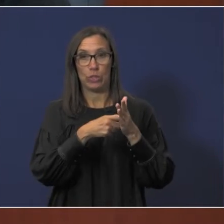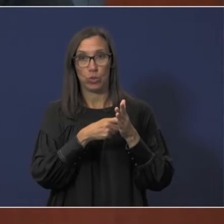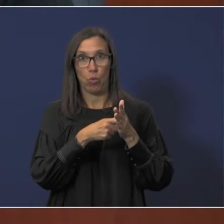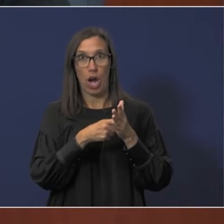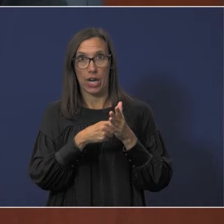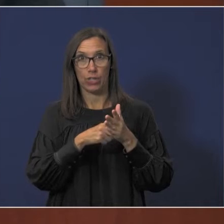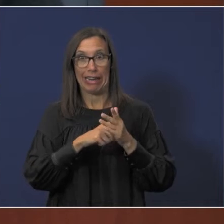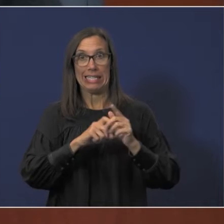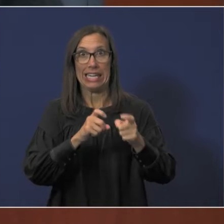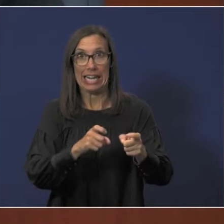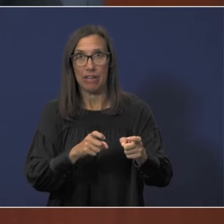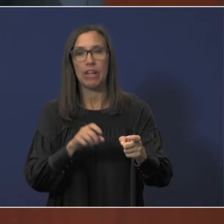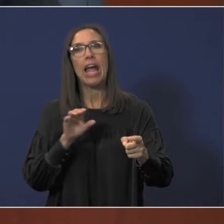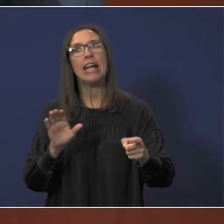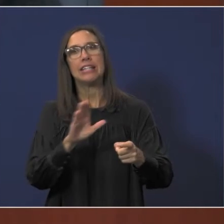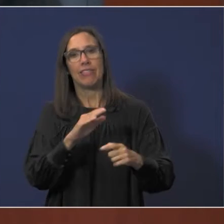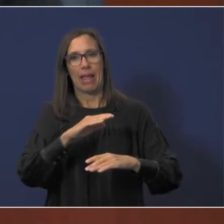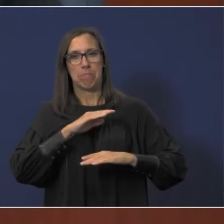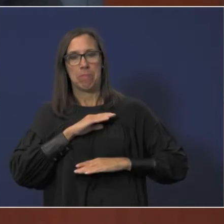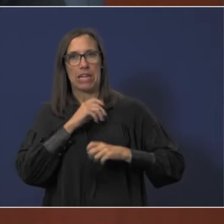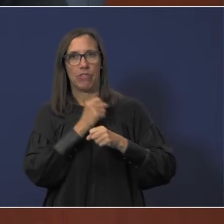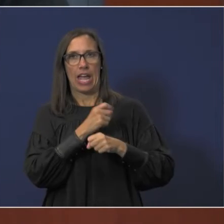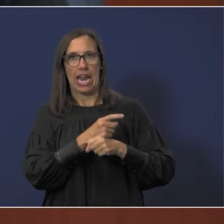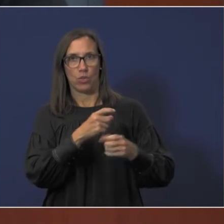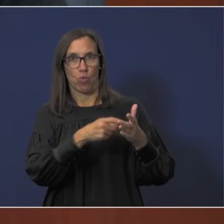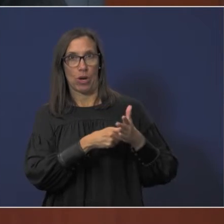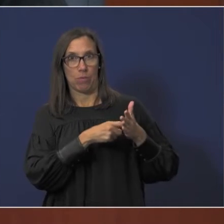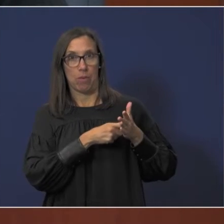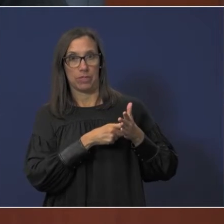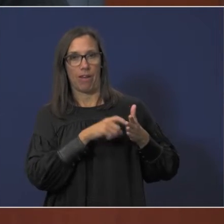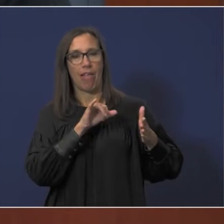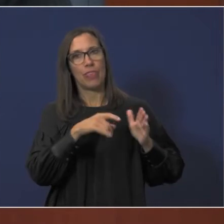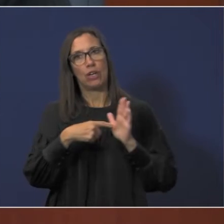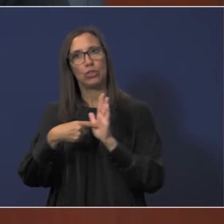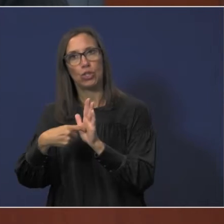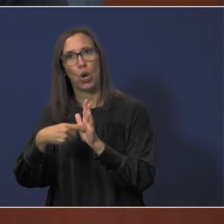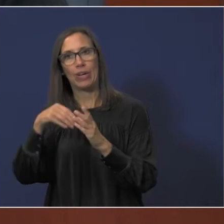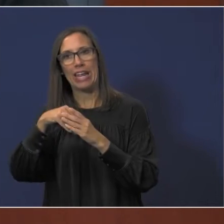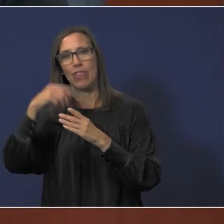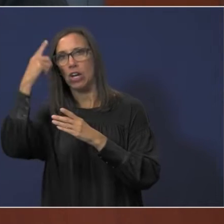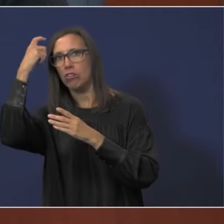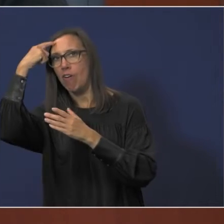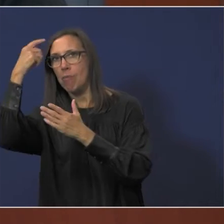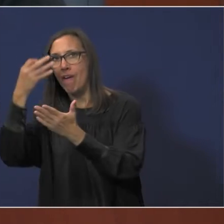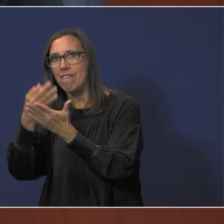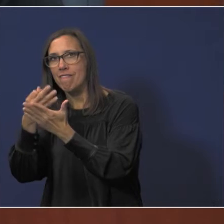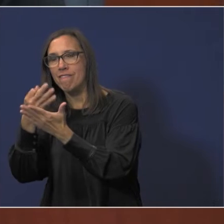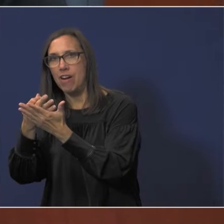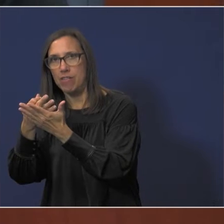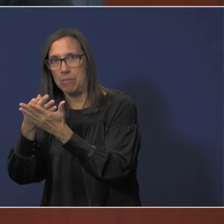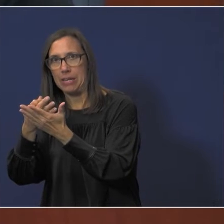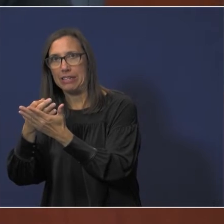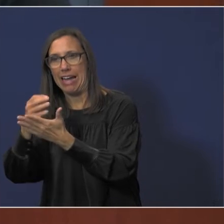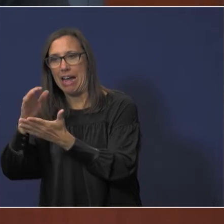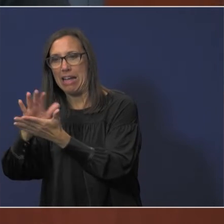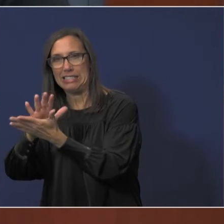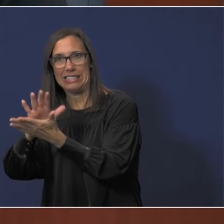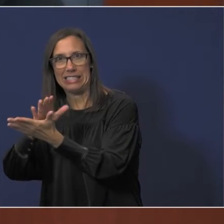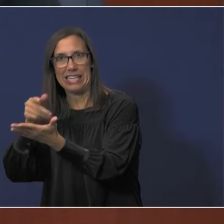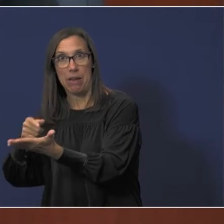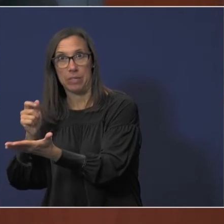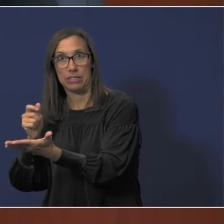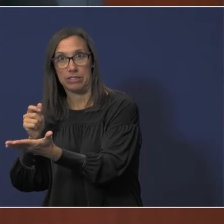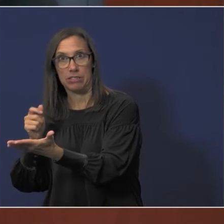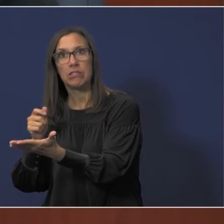make meet their annual requirements and that's what's reflected in the governmental fund financial statements of which we